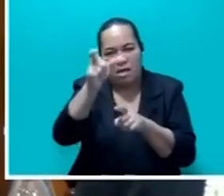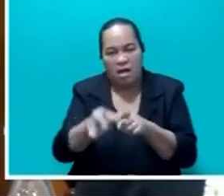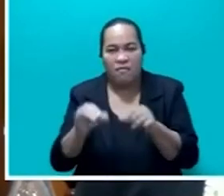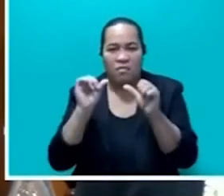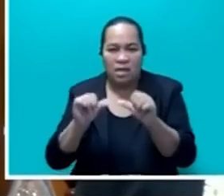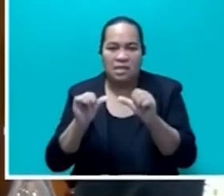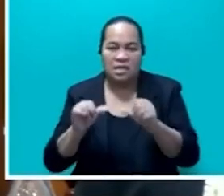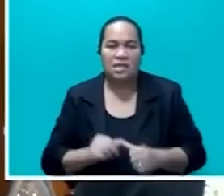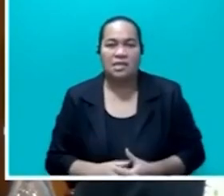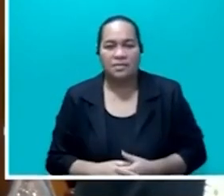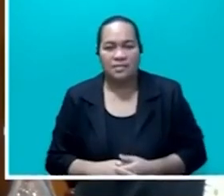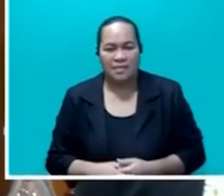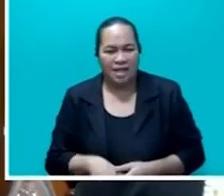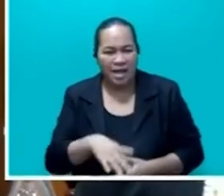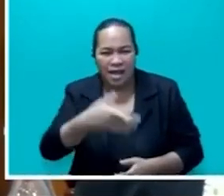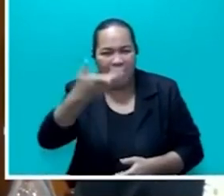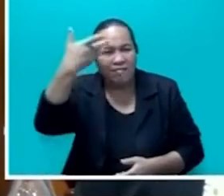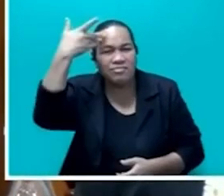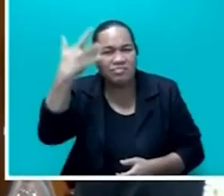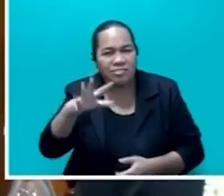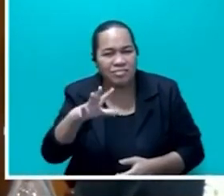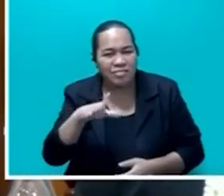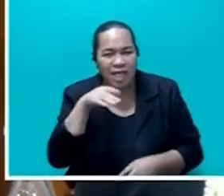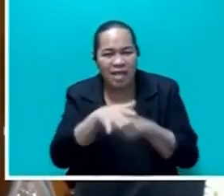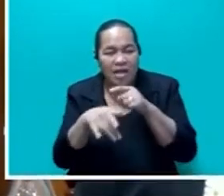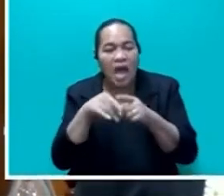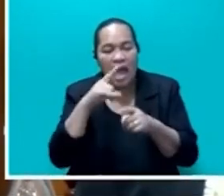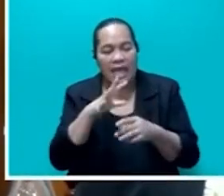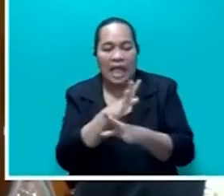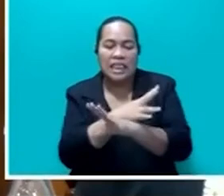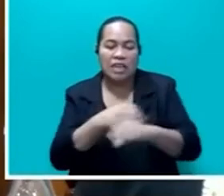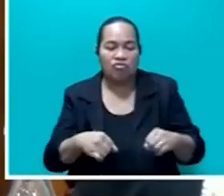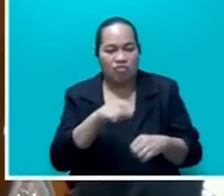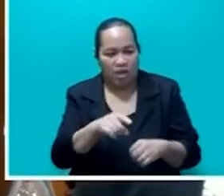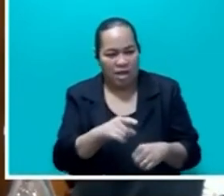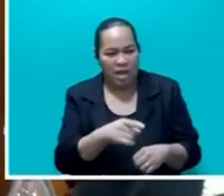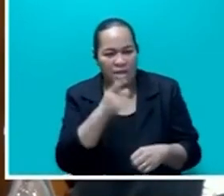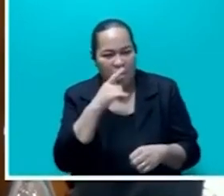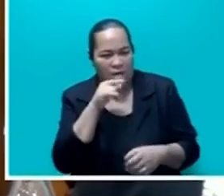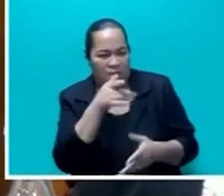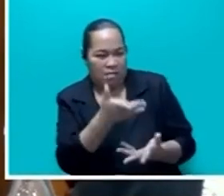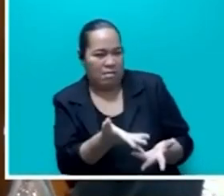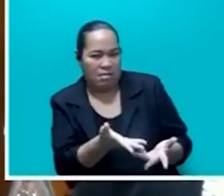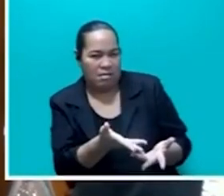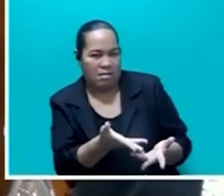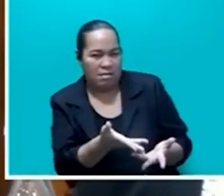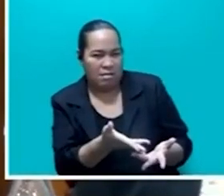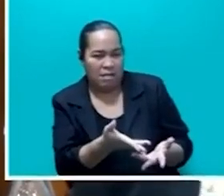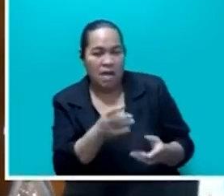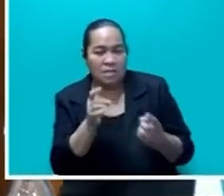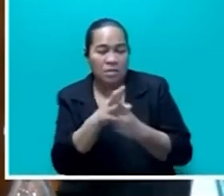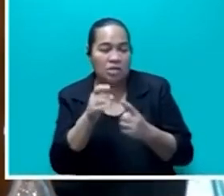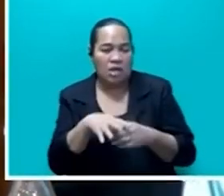Such ignorant insults can destroy public confidence in His Excellency and the office of the President.